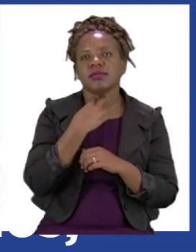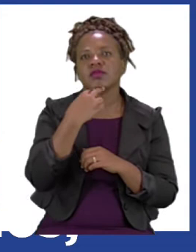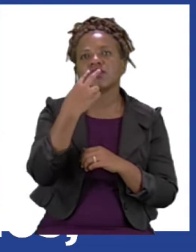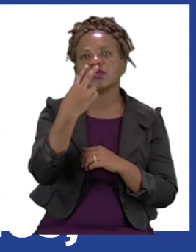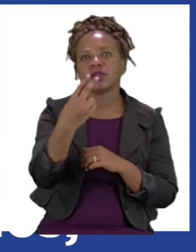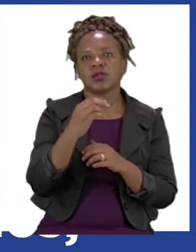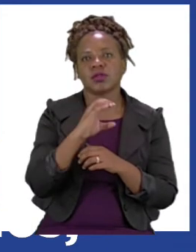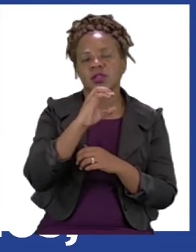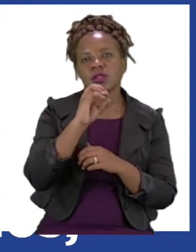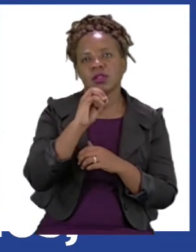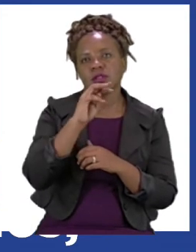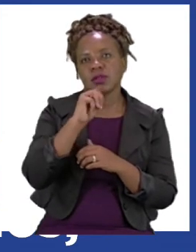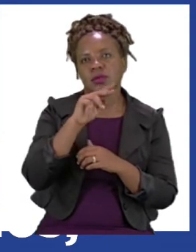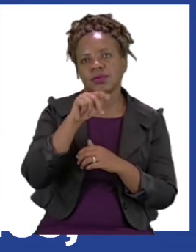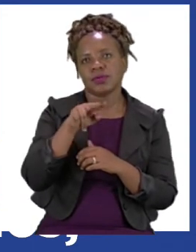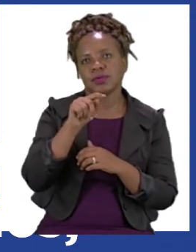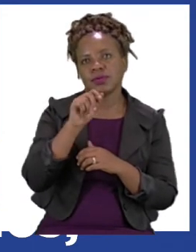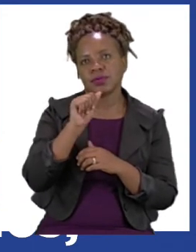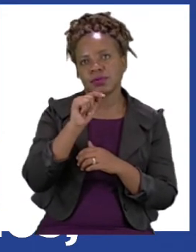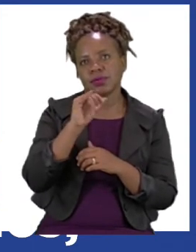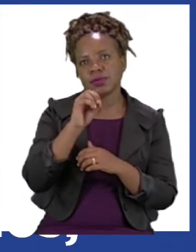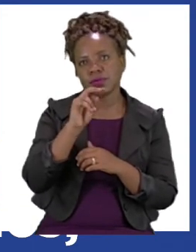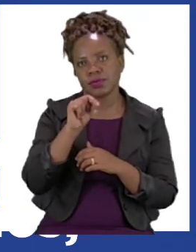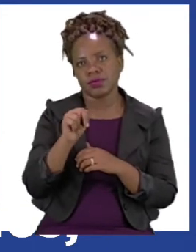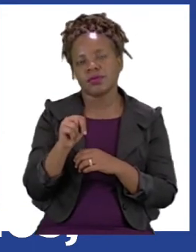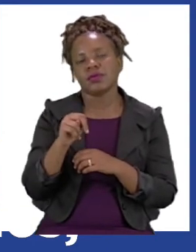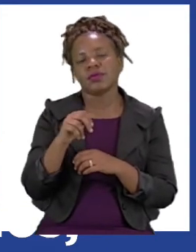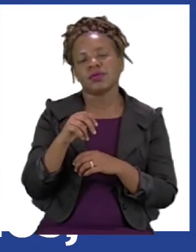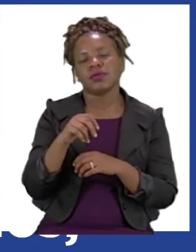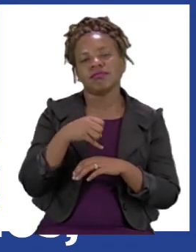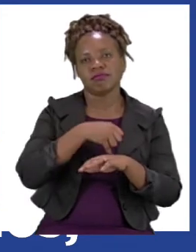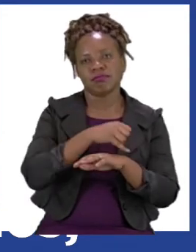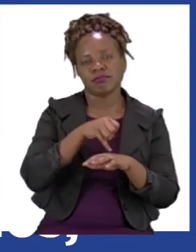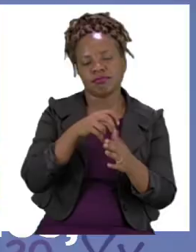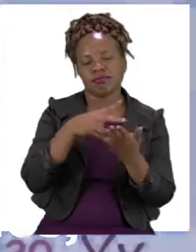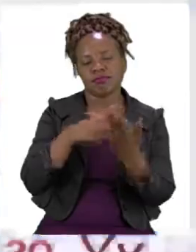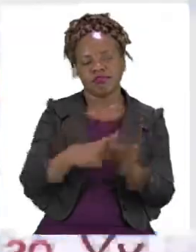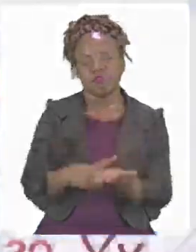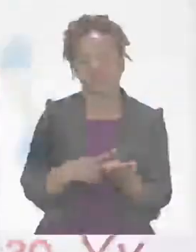phonics, computation and place values.